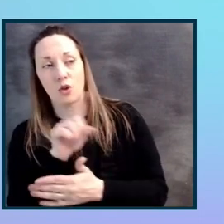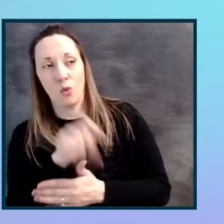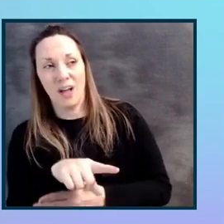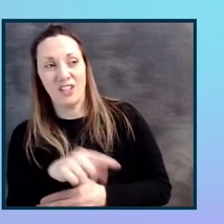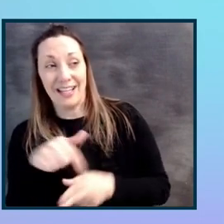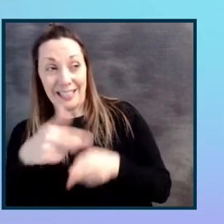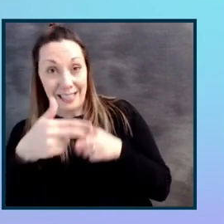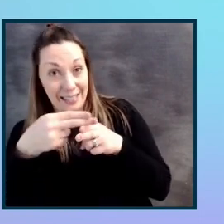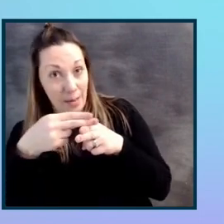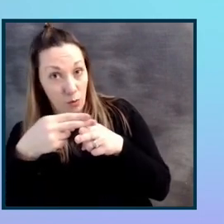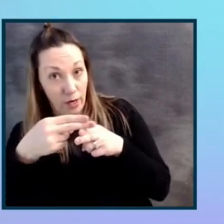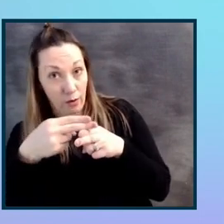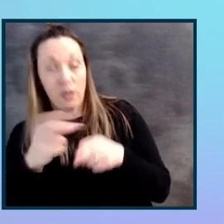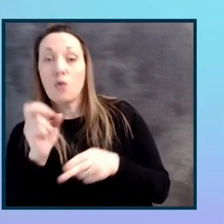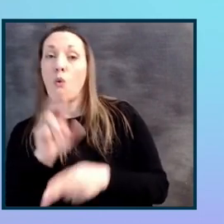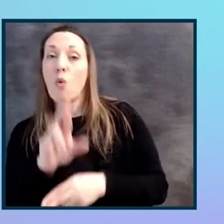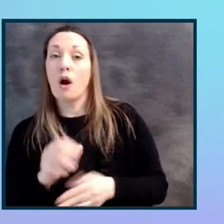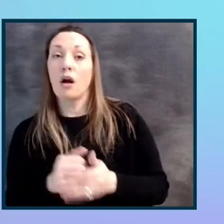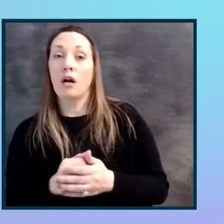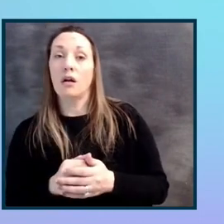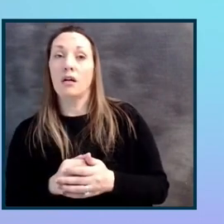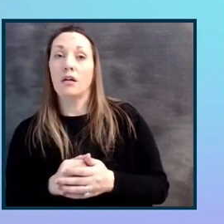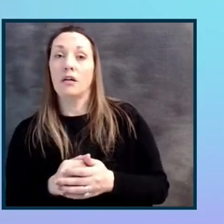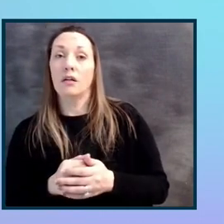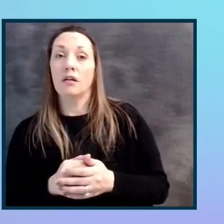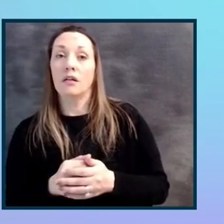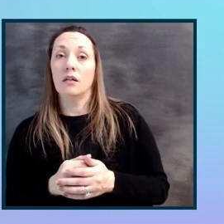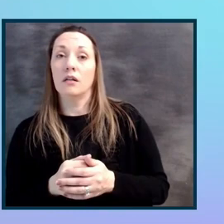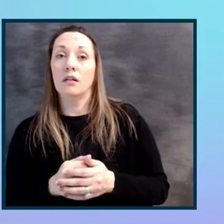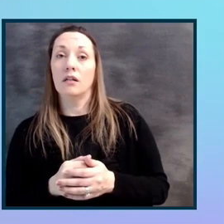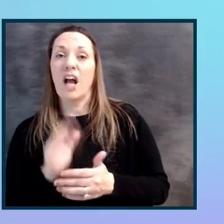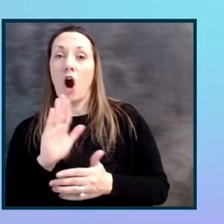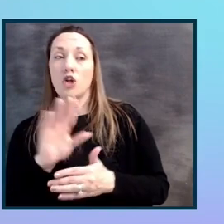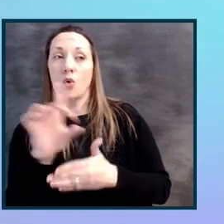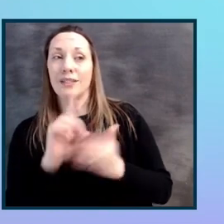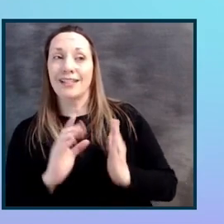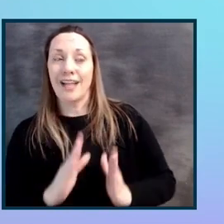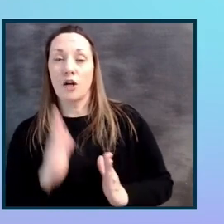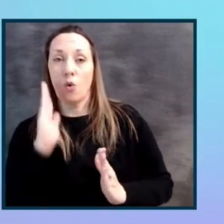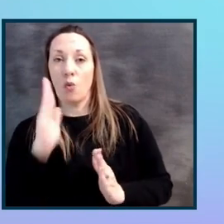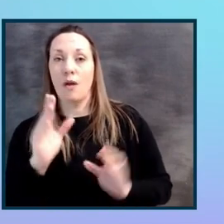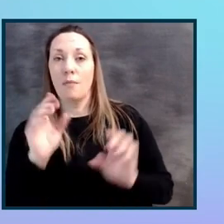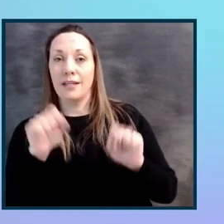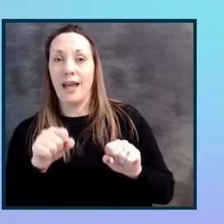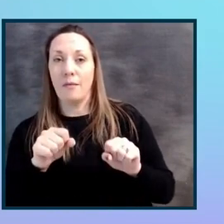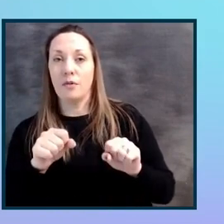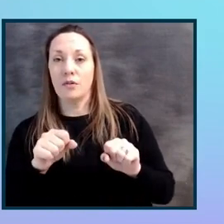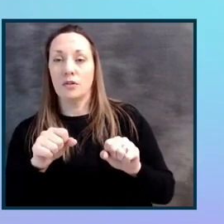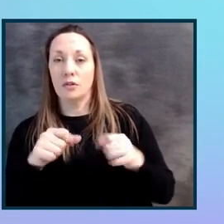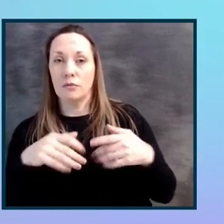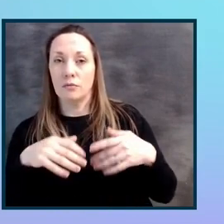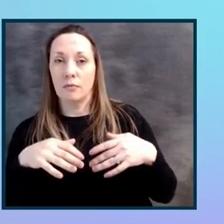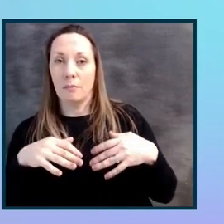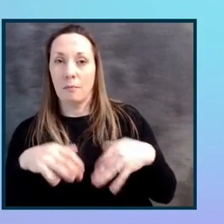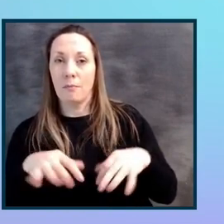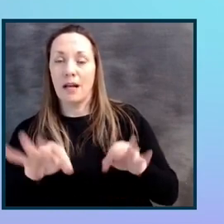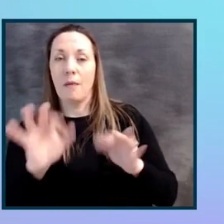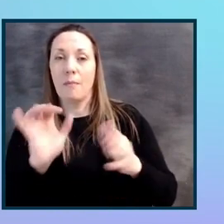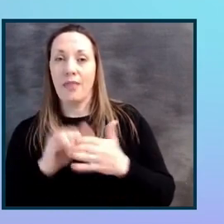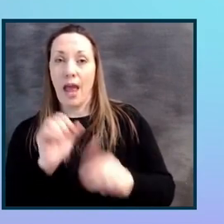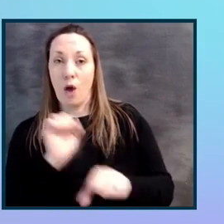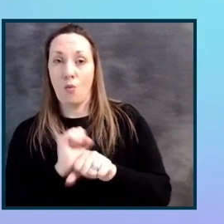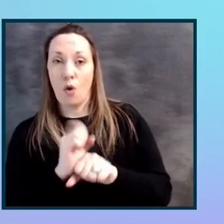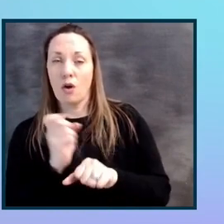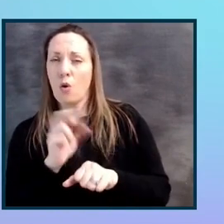temporary? Or are you eventually, are your designers going to eventually be able to pick up that work? Or is this something that you'll